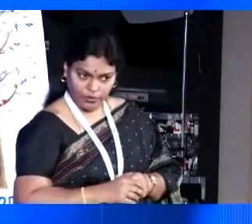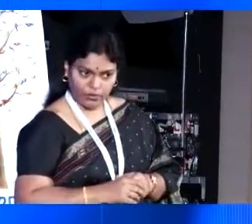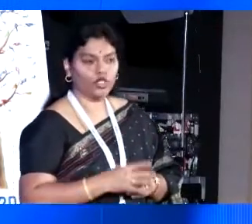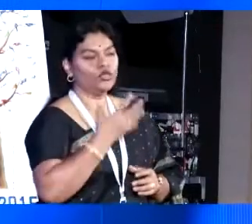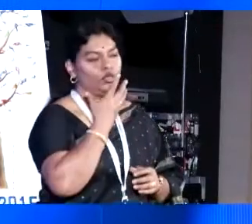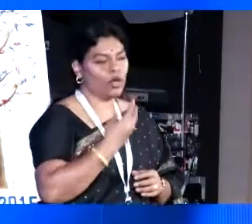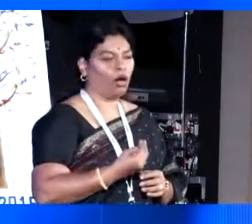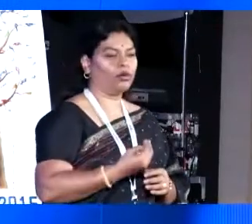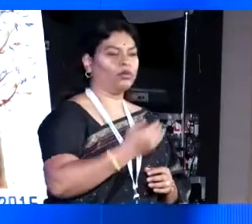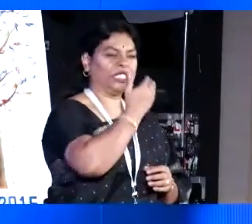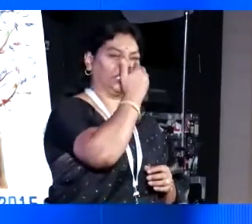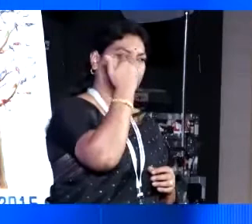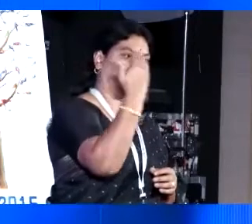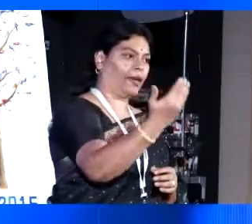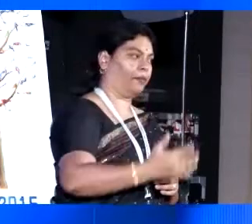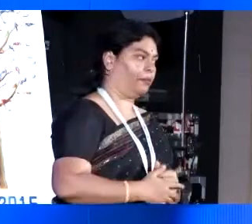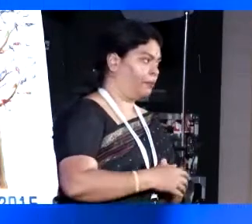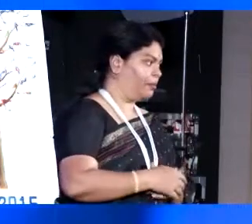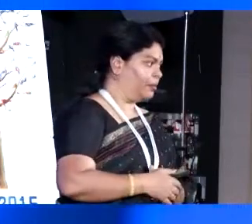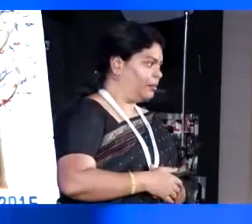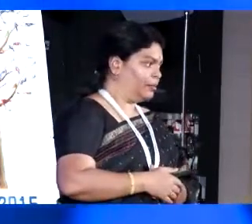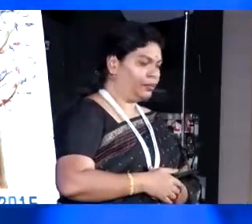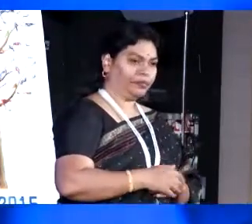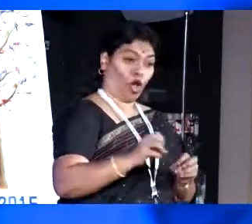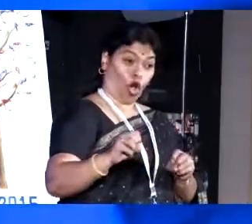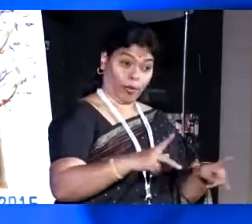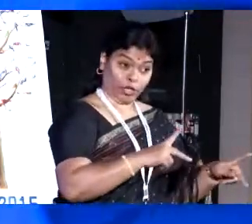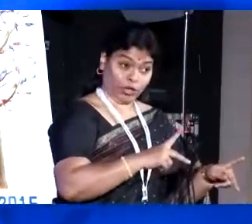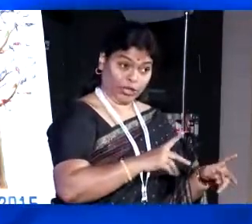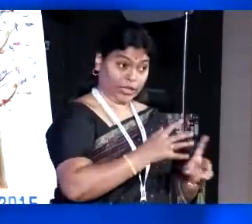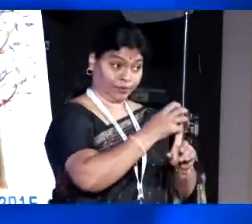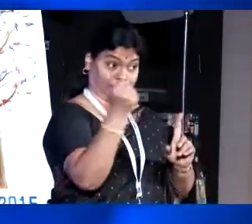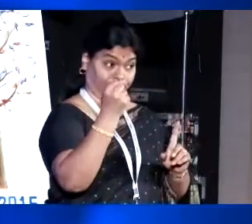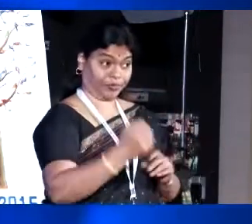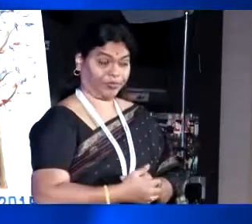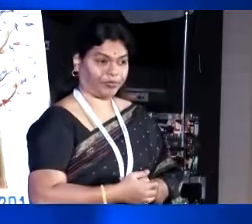Sorrow. Shame. Opportunity.